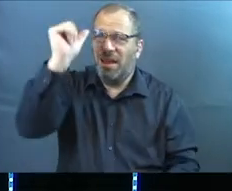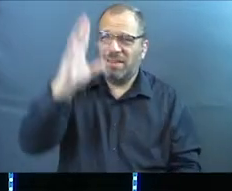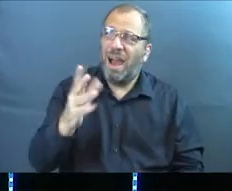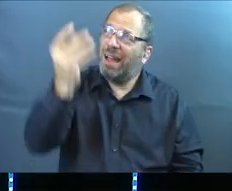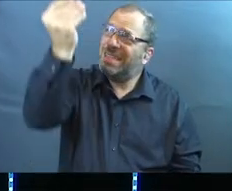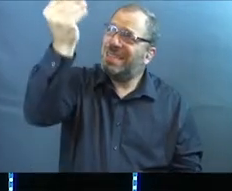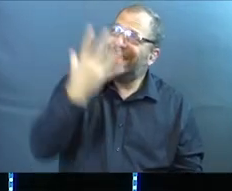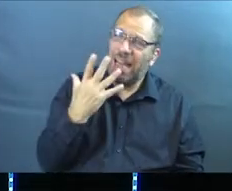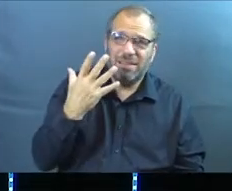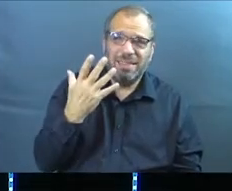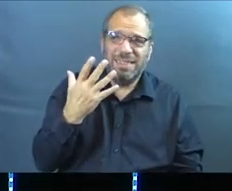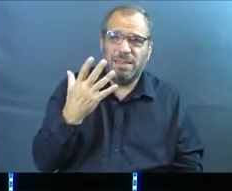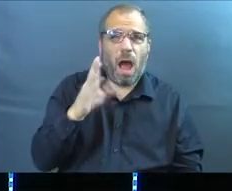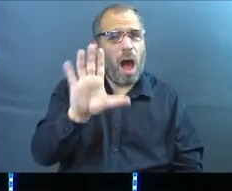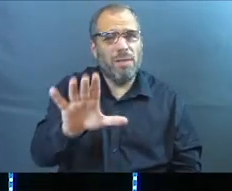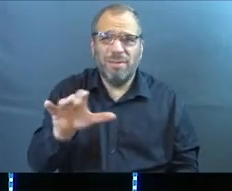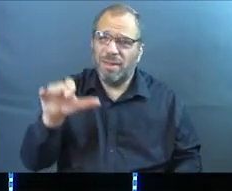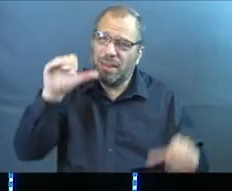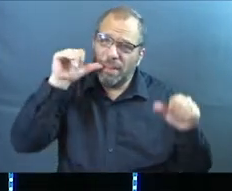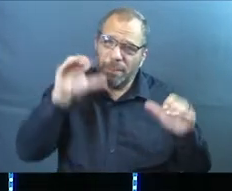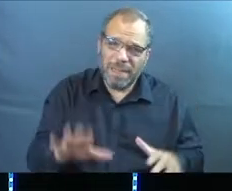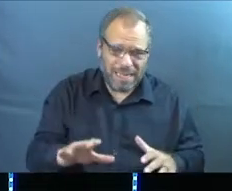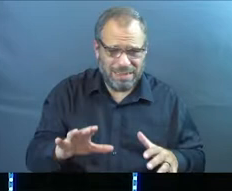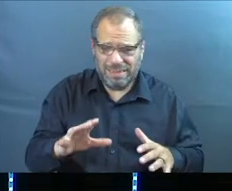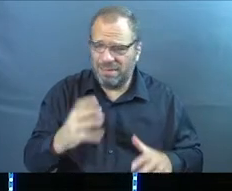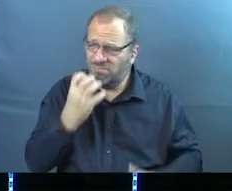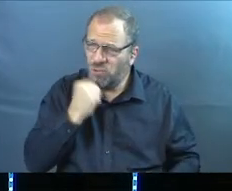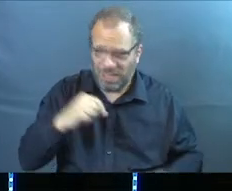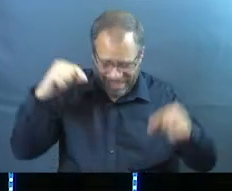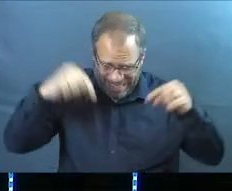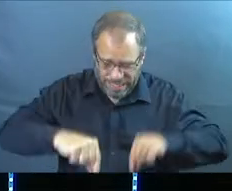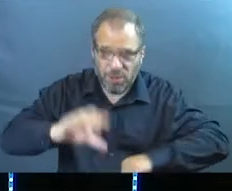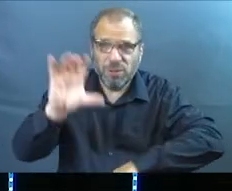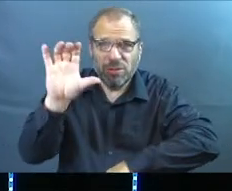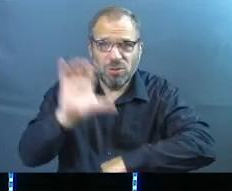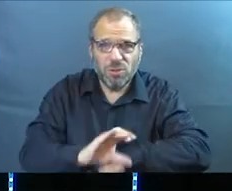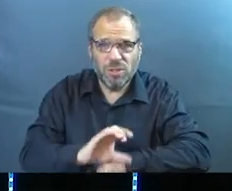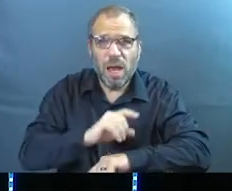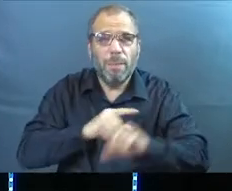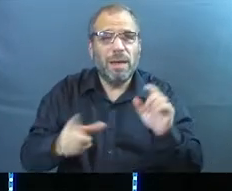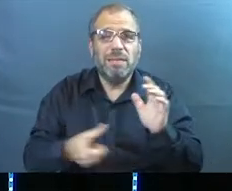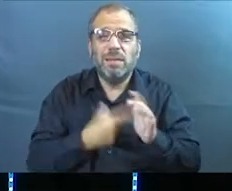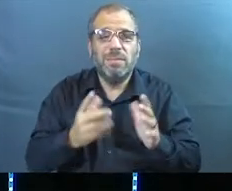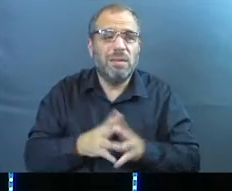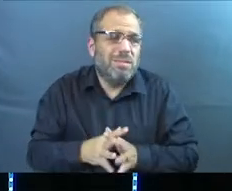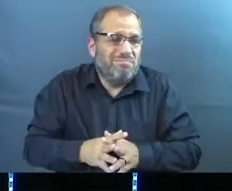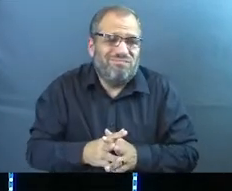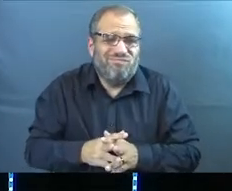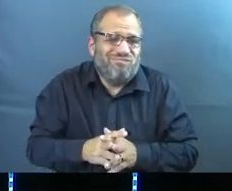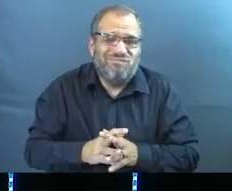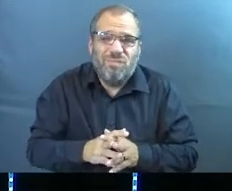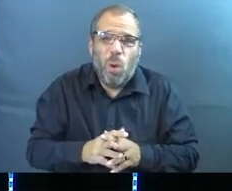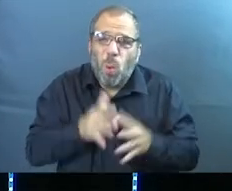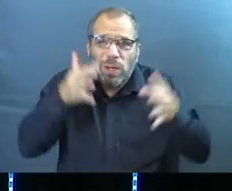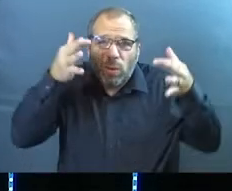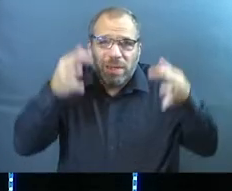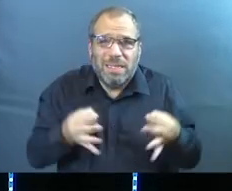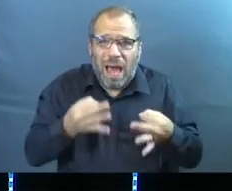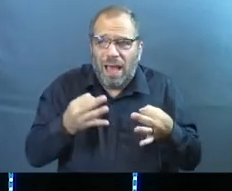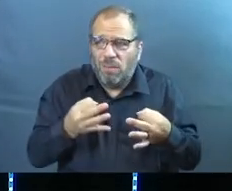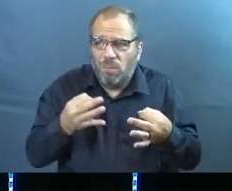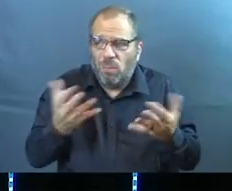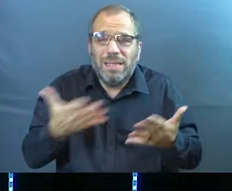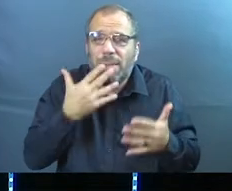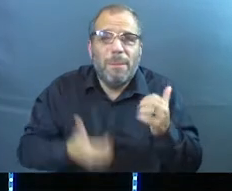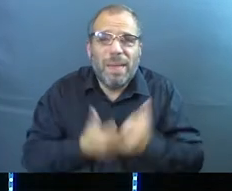can tell us the incredible blessings and treasures that are here in the church, but sometimes we just don't choose the things that are best